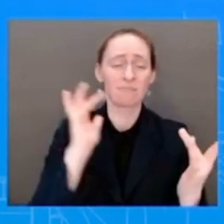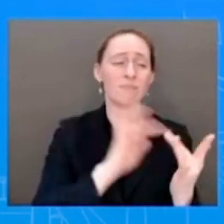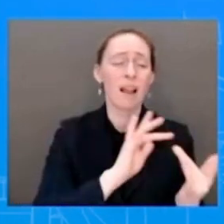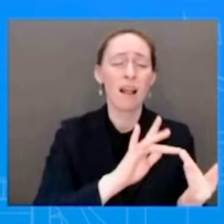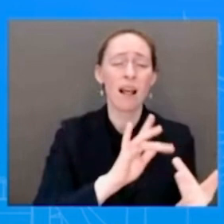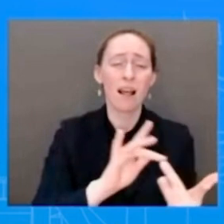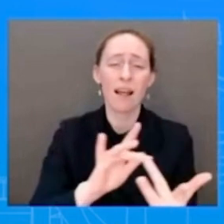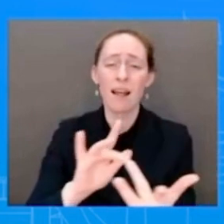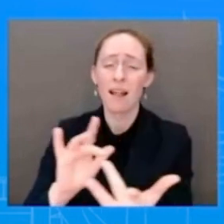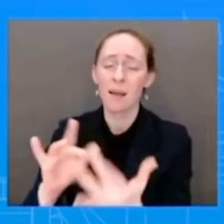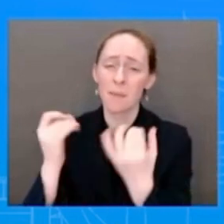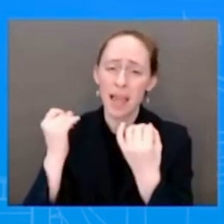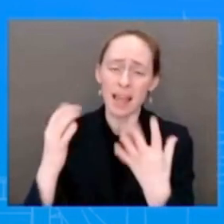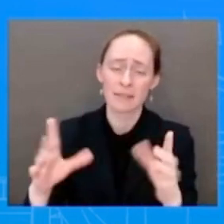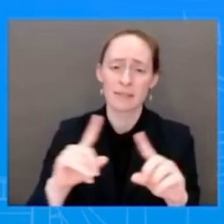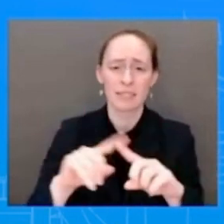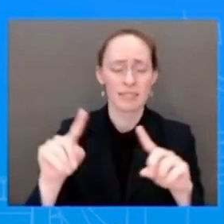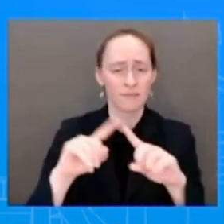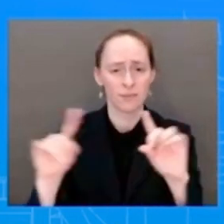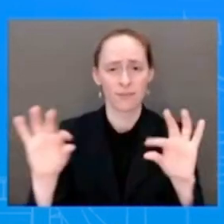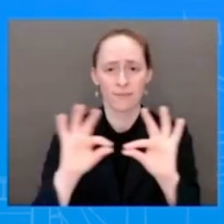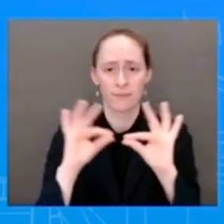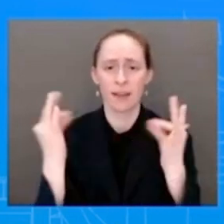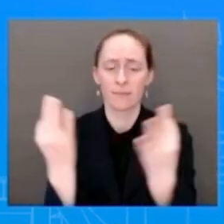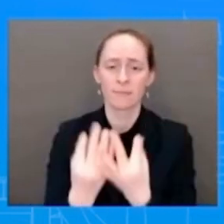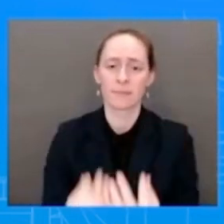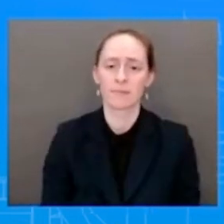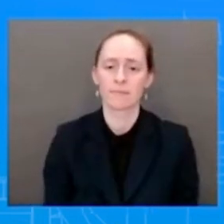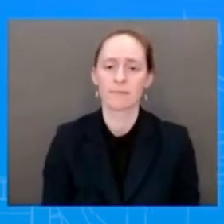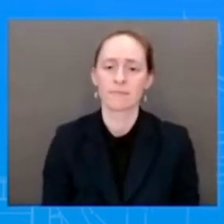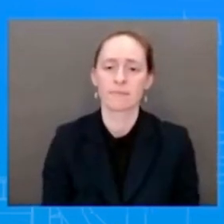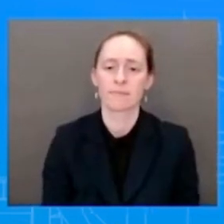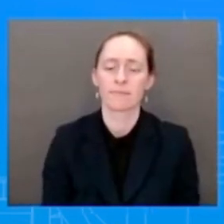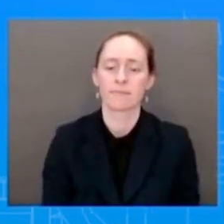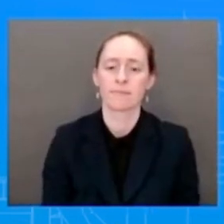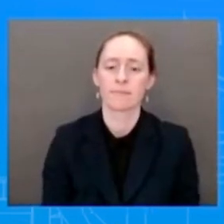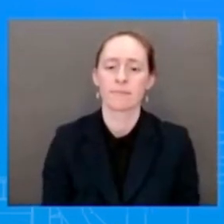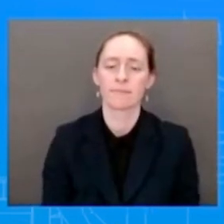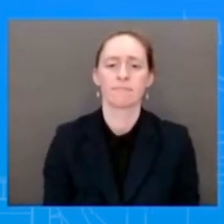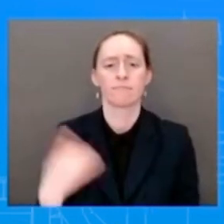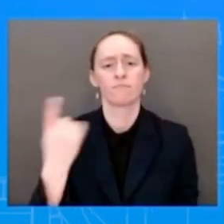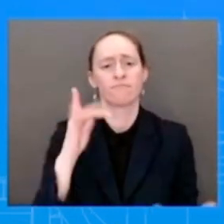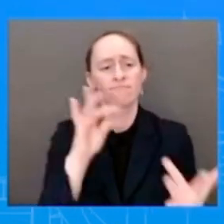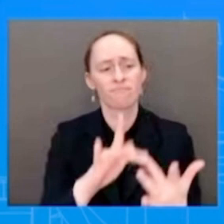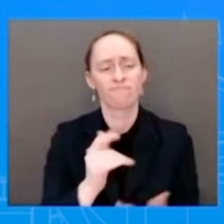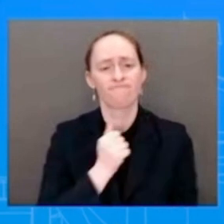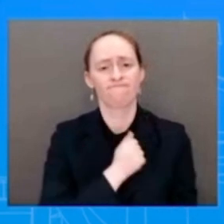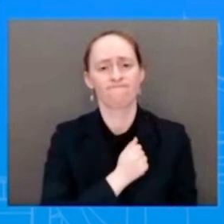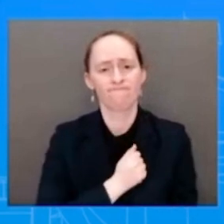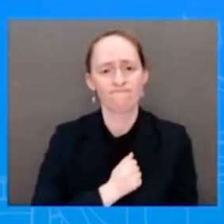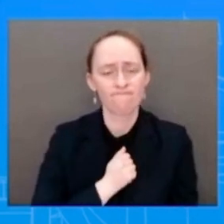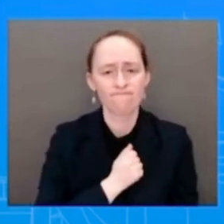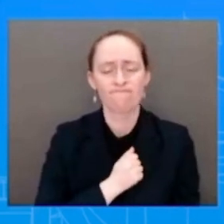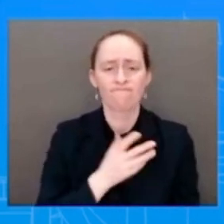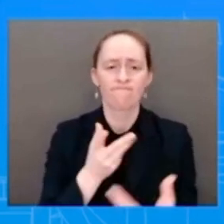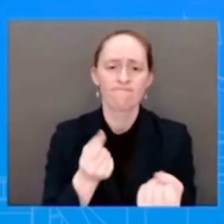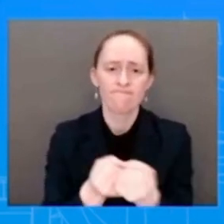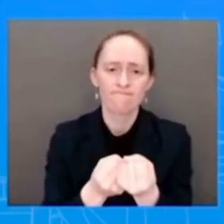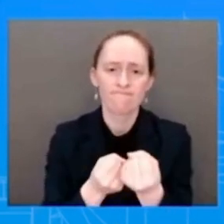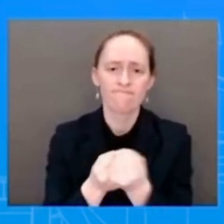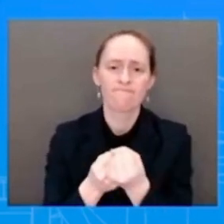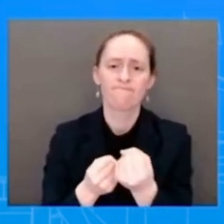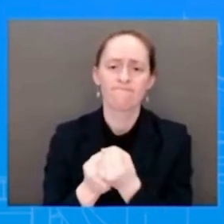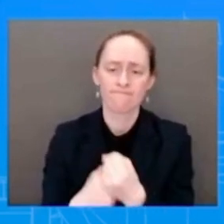offer up his condolences and offer up his help and assistance in any way. We do not read out all of those,